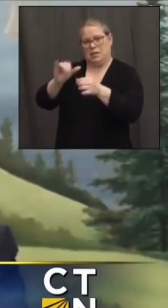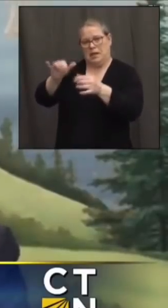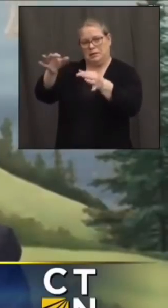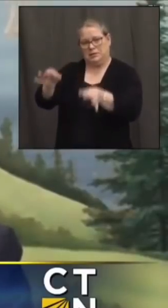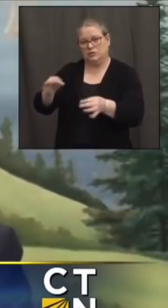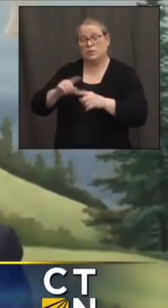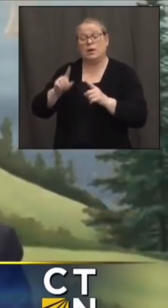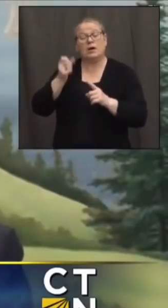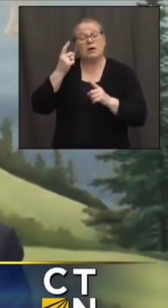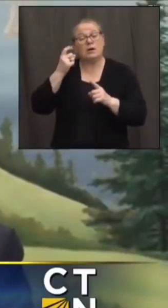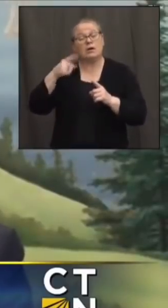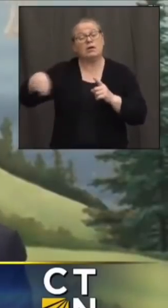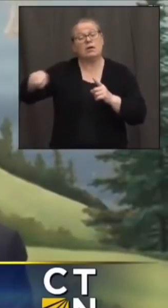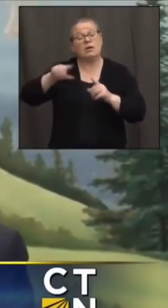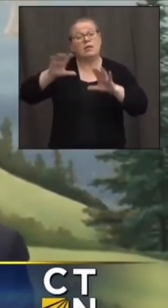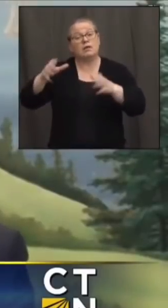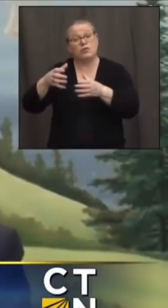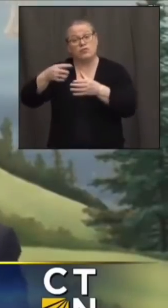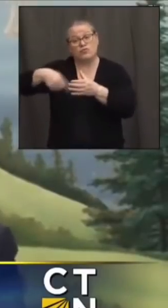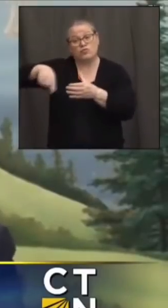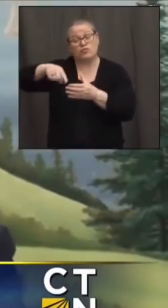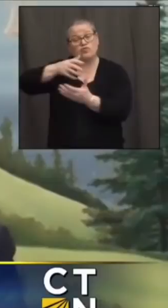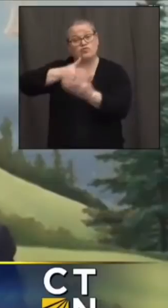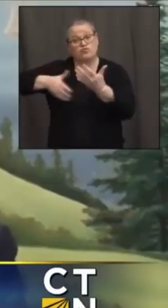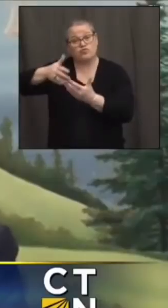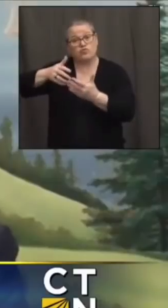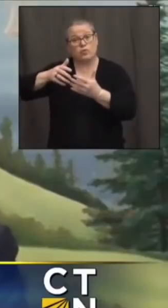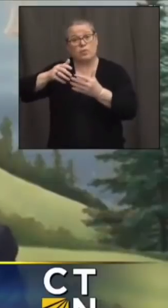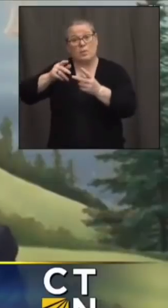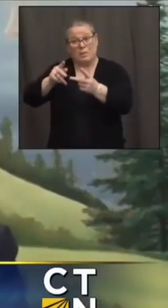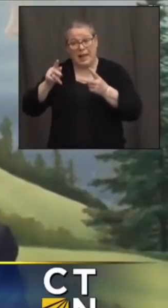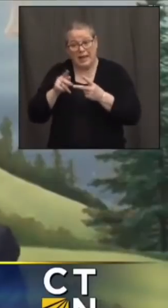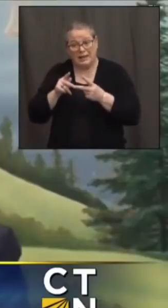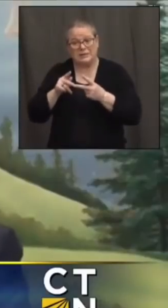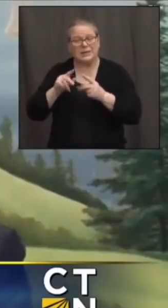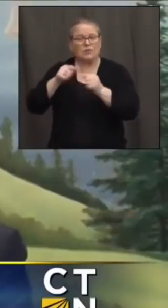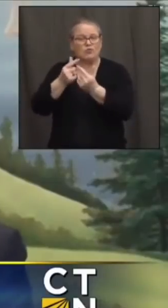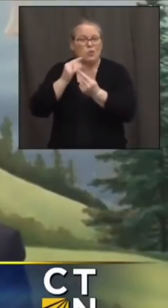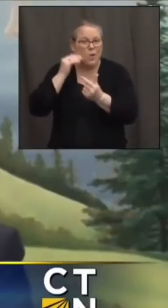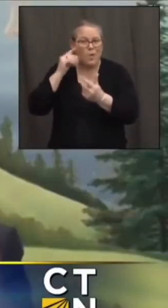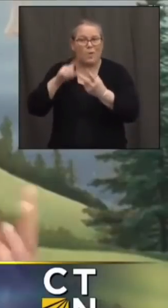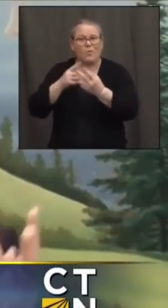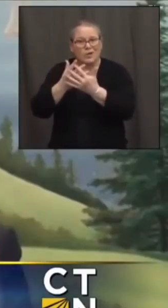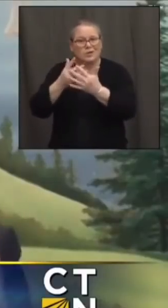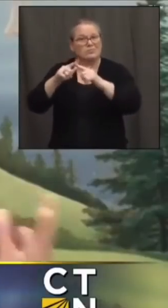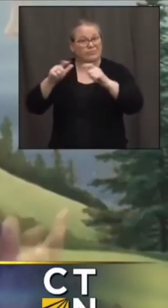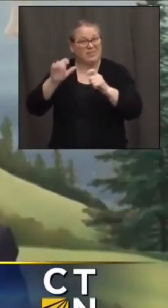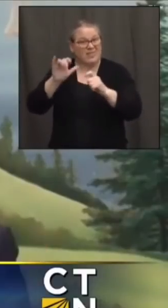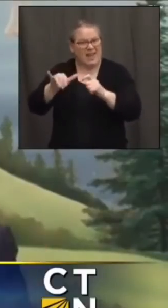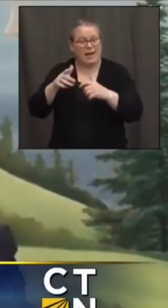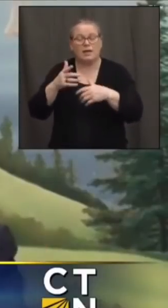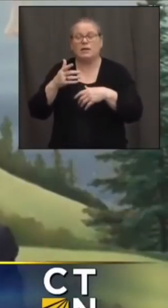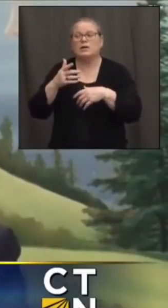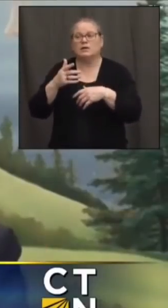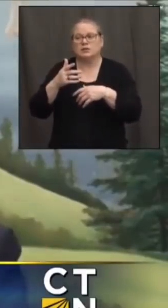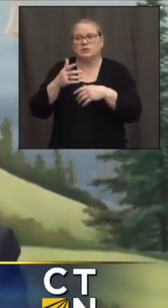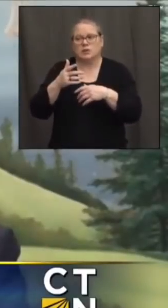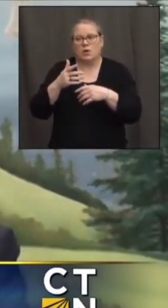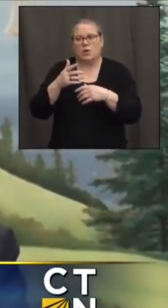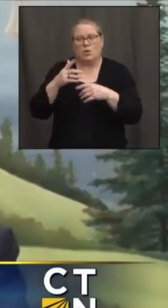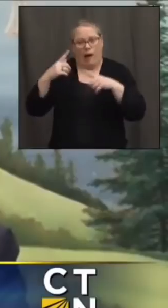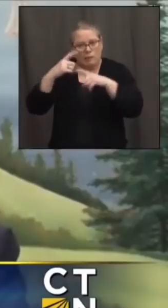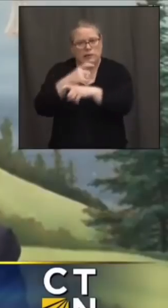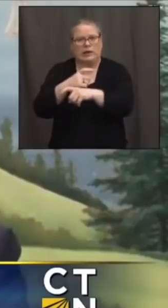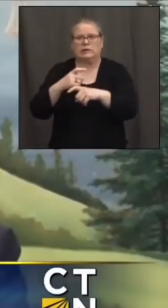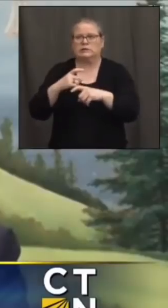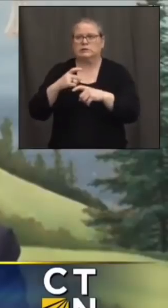risk in terms of um fatalities or real complications but also you've seen a flare-ups related to a lot of these